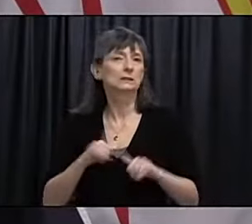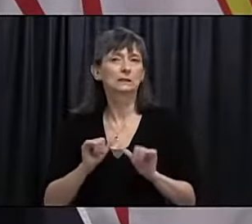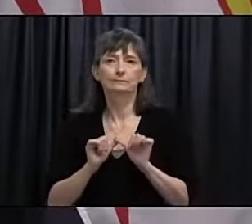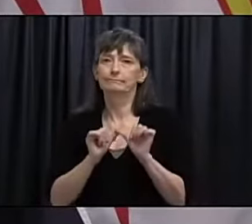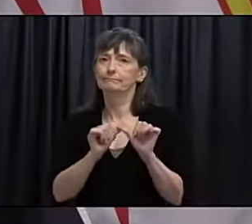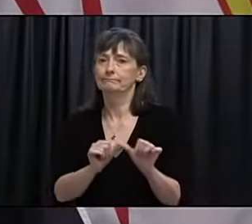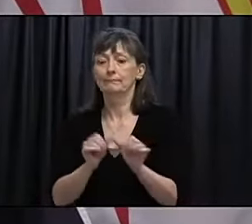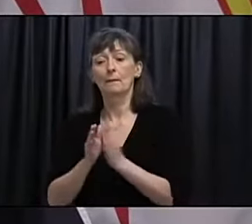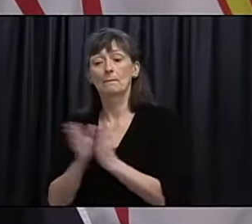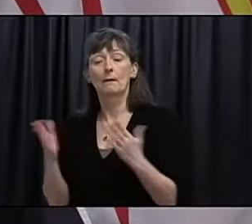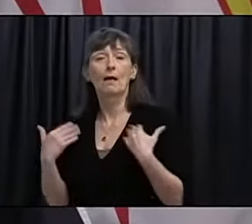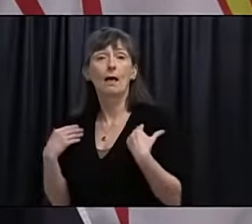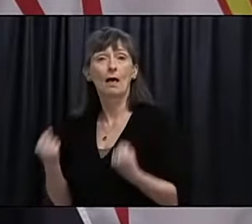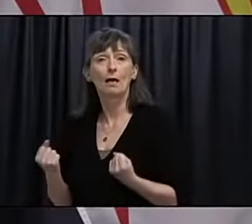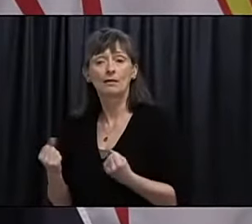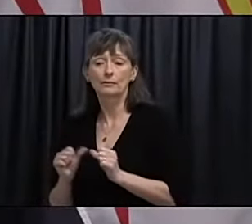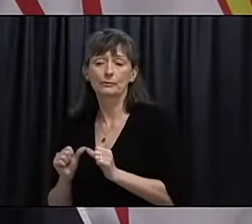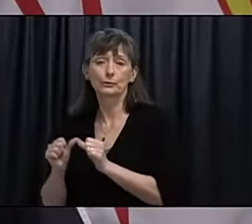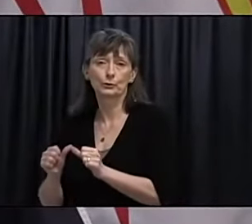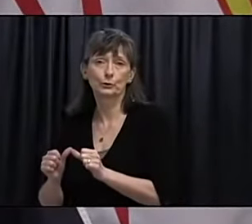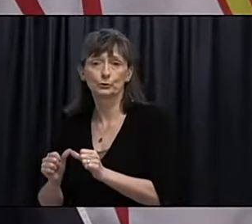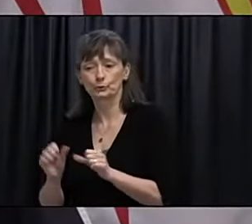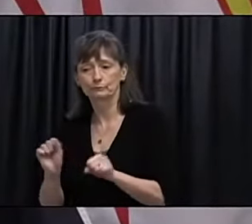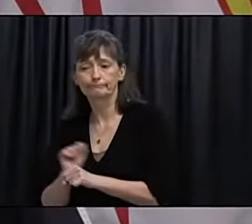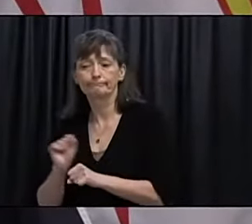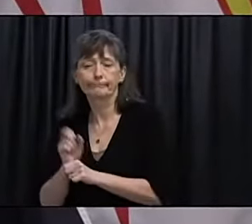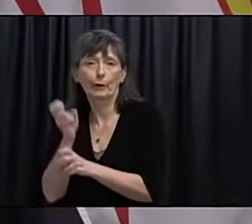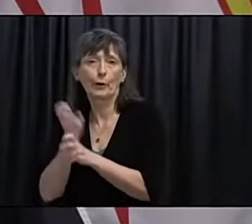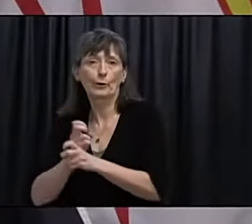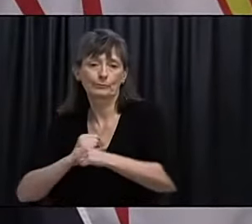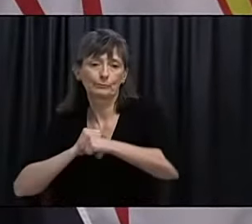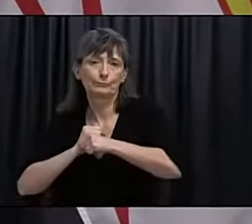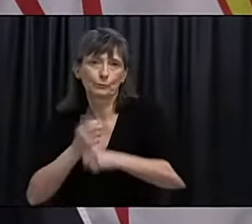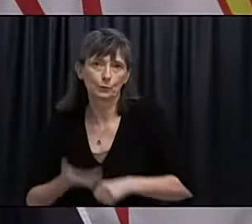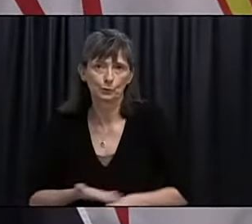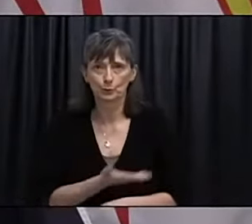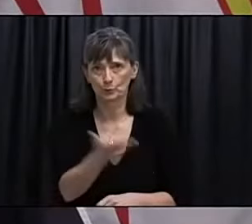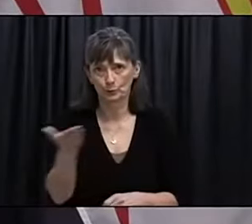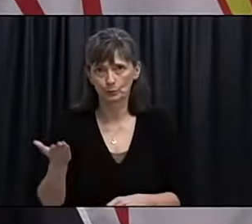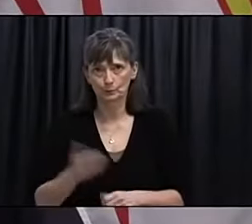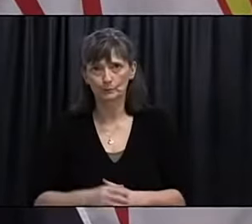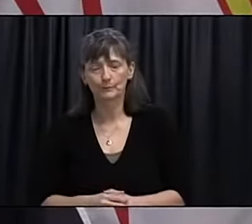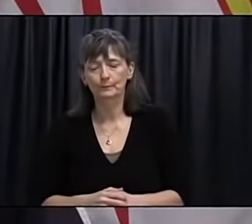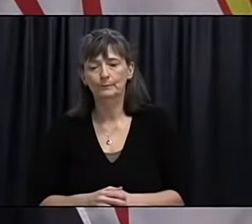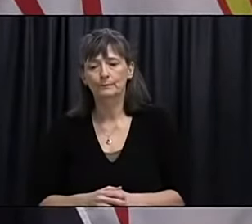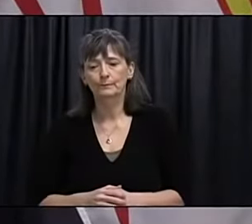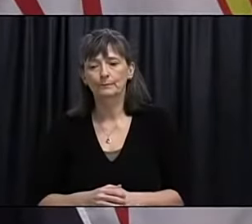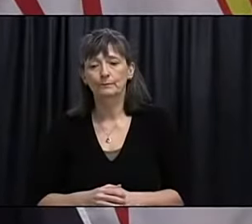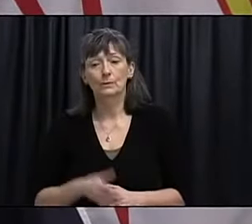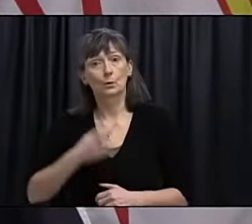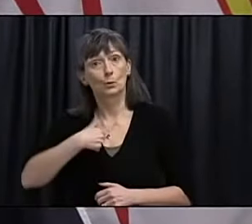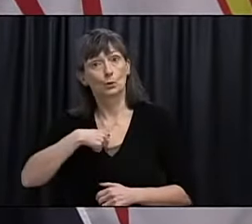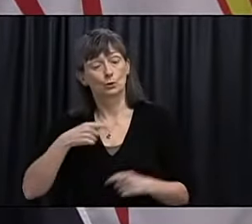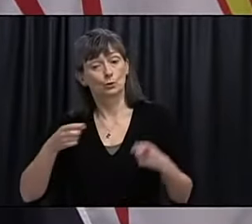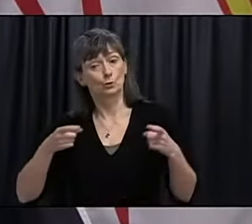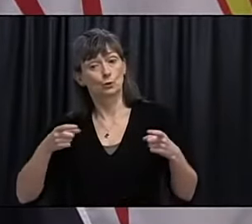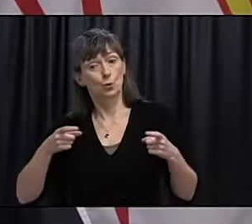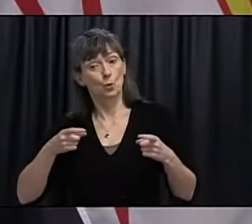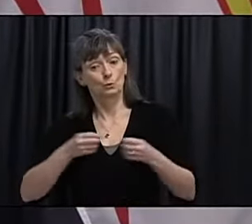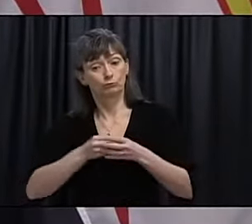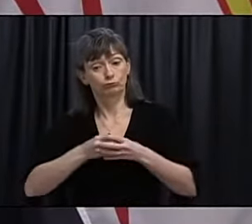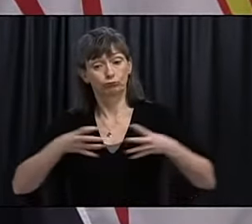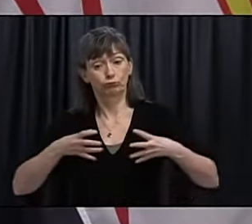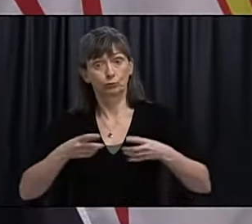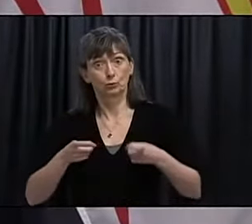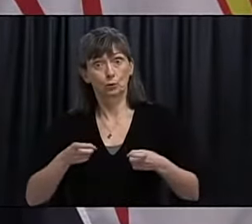very best to protect our population and will continue to do so moving forward. Our ability to control this outbreak has only been